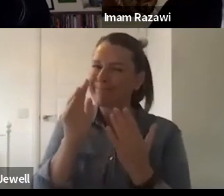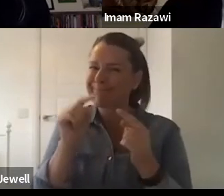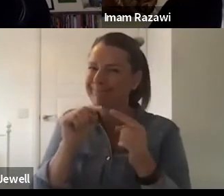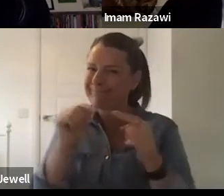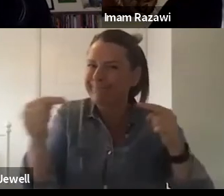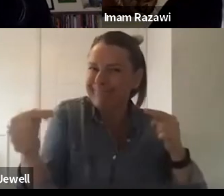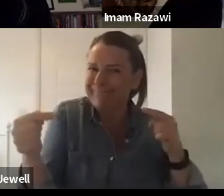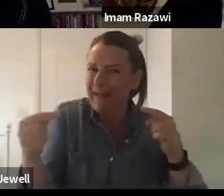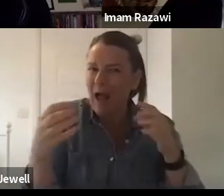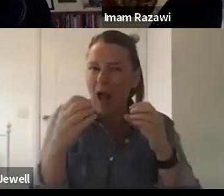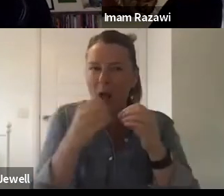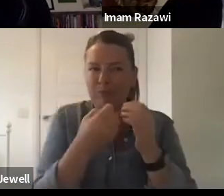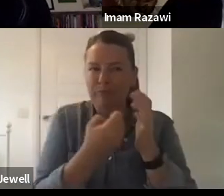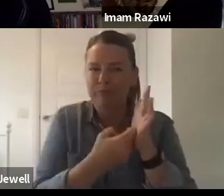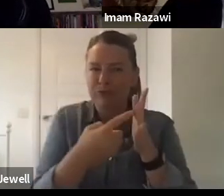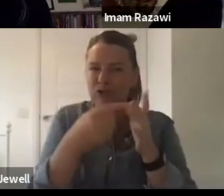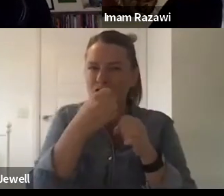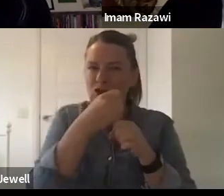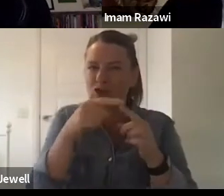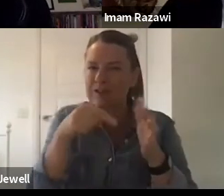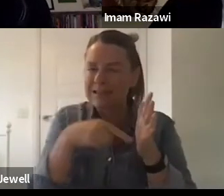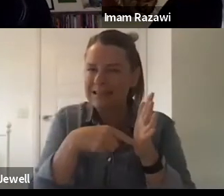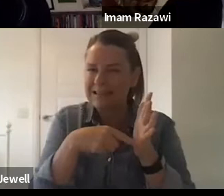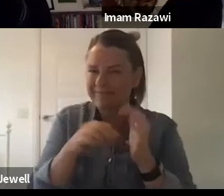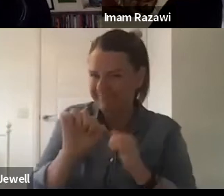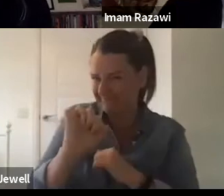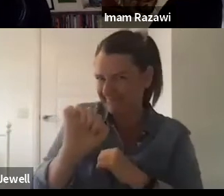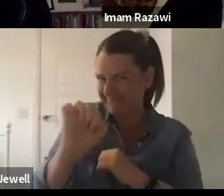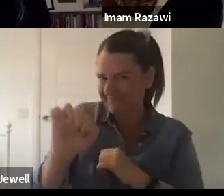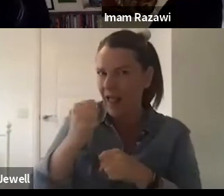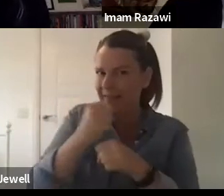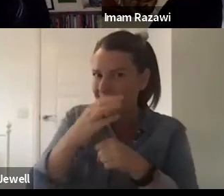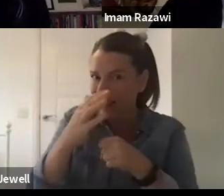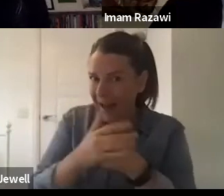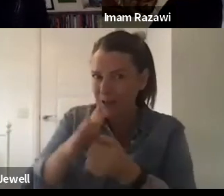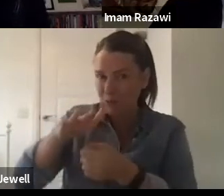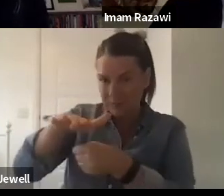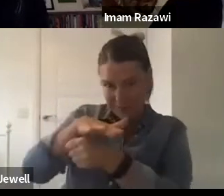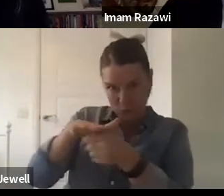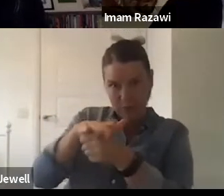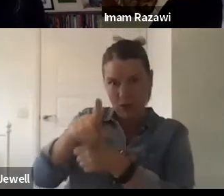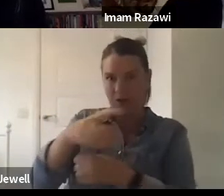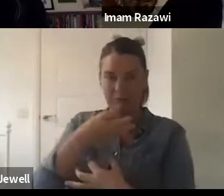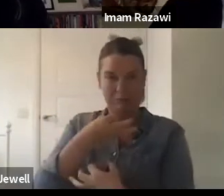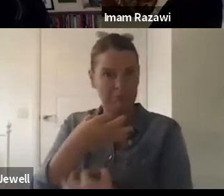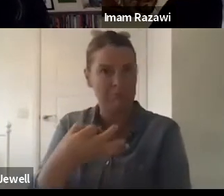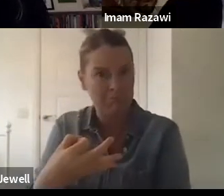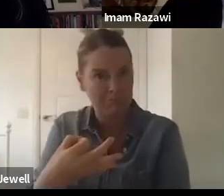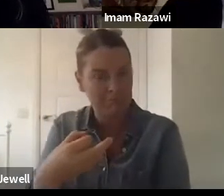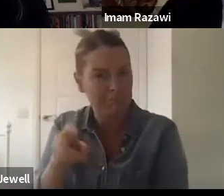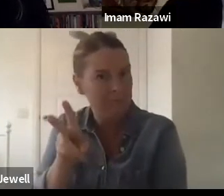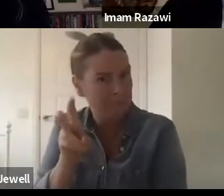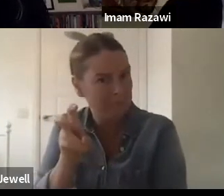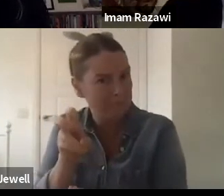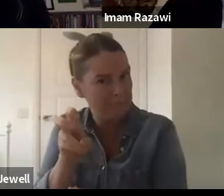Bridget was saying, um, about the Glasgow position, which is fascinating. And, you know, in, in the 30 years that Bridget